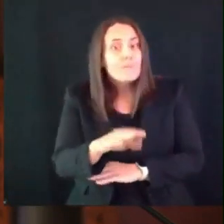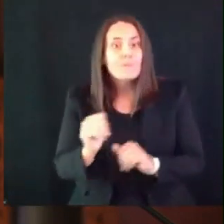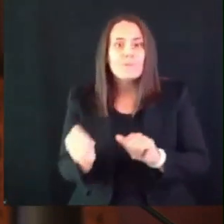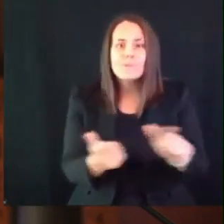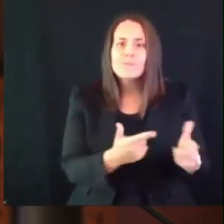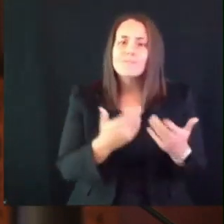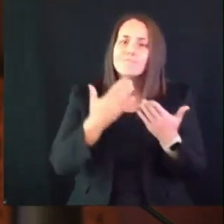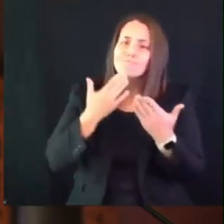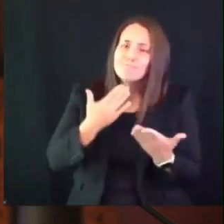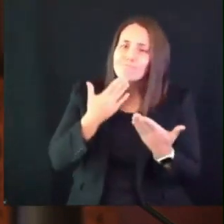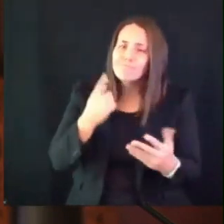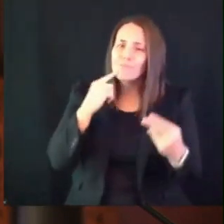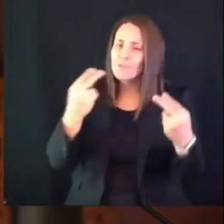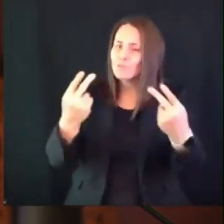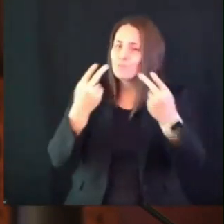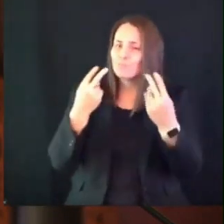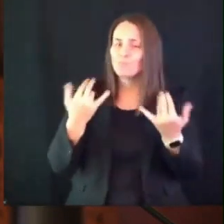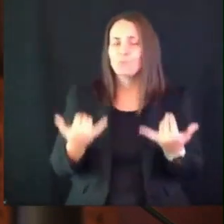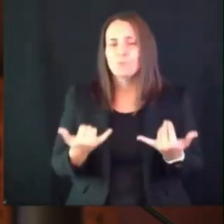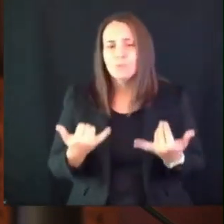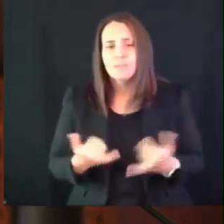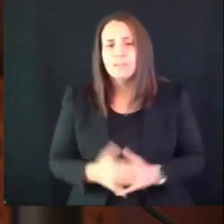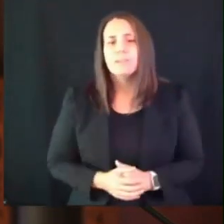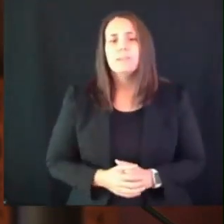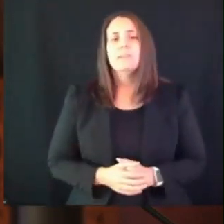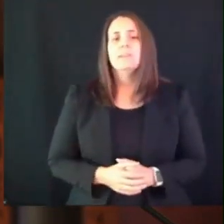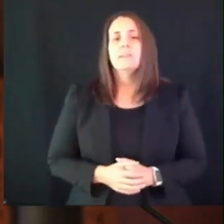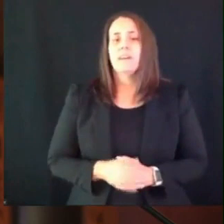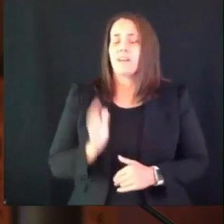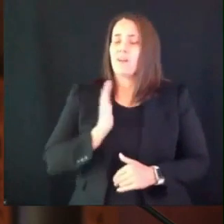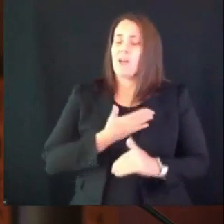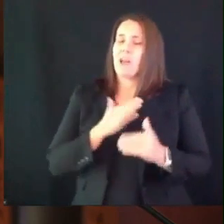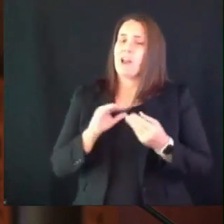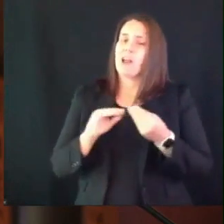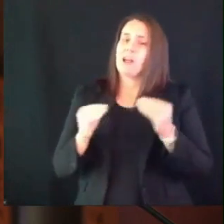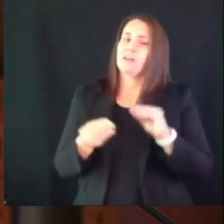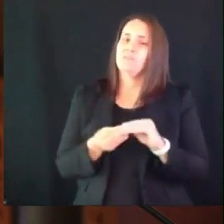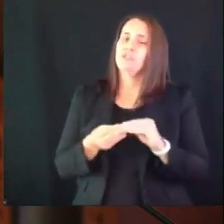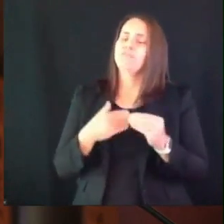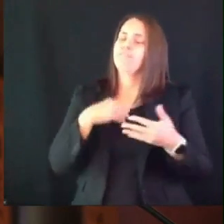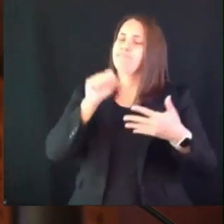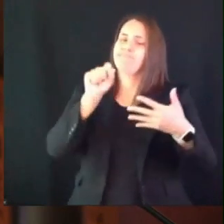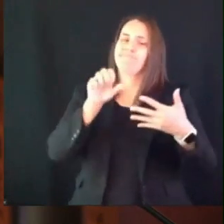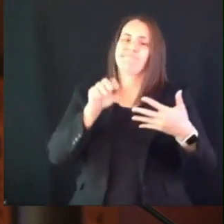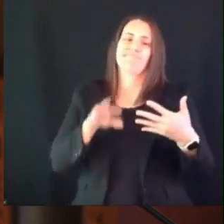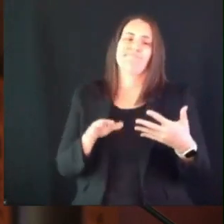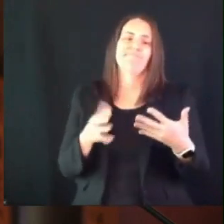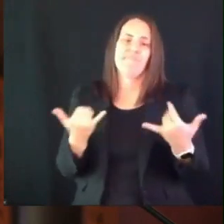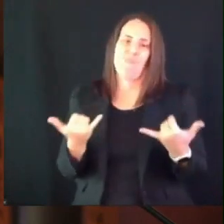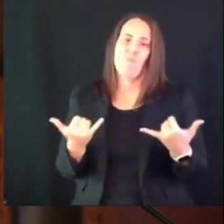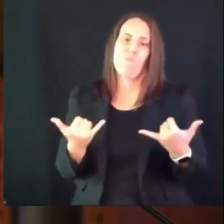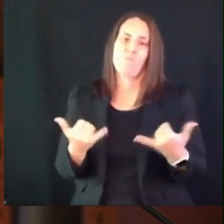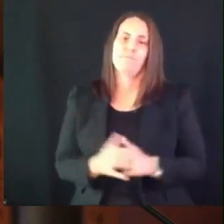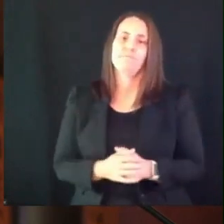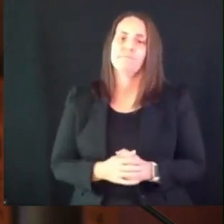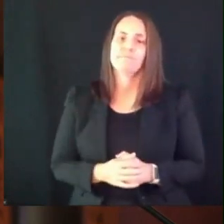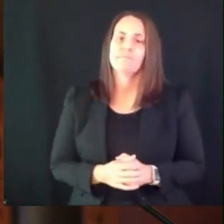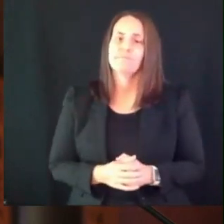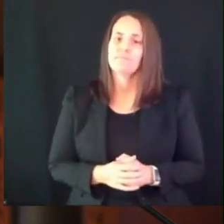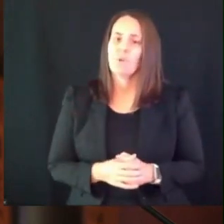numbers today because i want to make sure that we're all tracking on the magnitude of the challenge that we're facing here in wisconsin